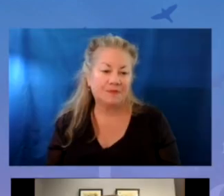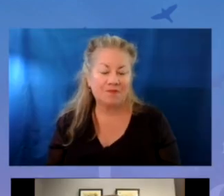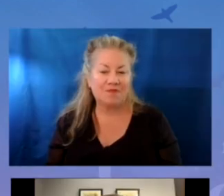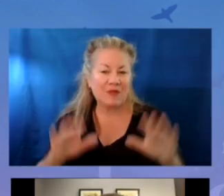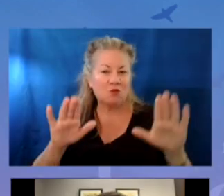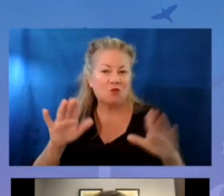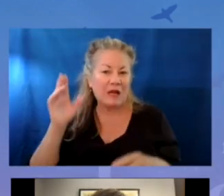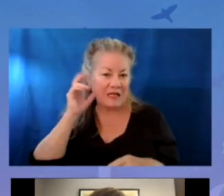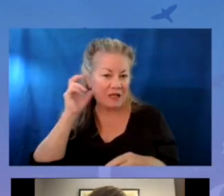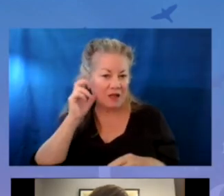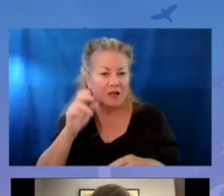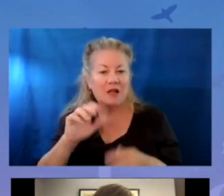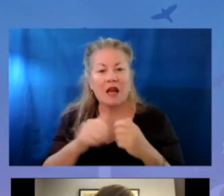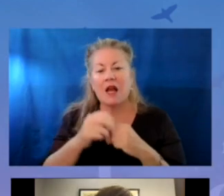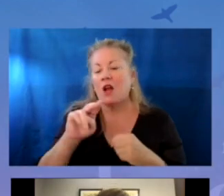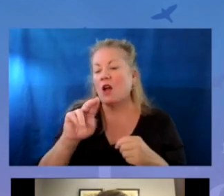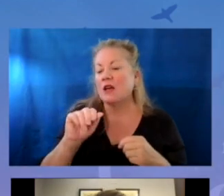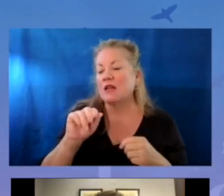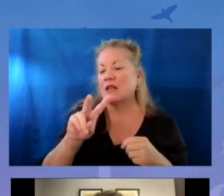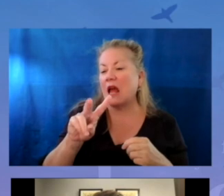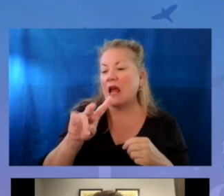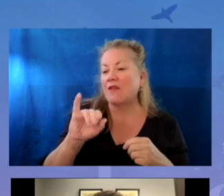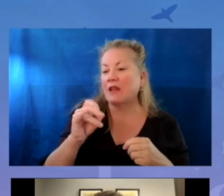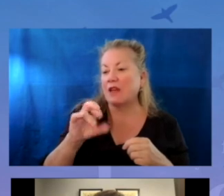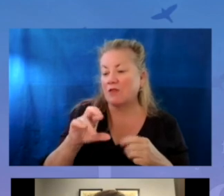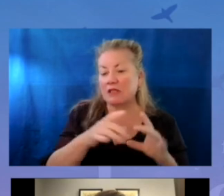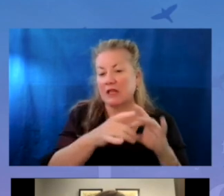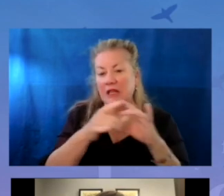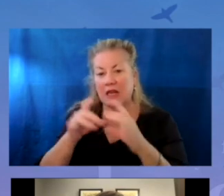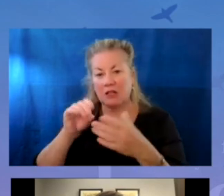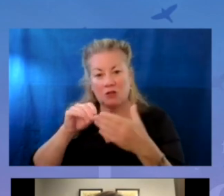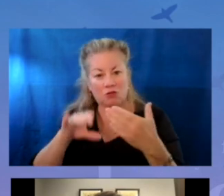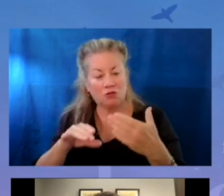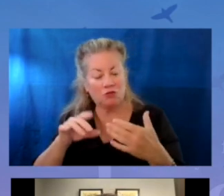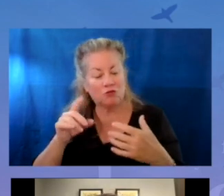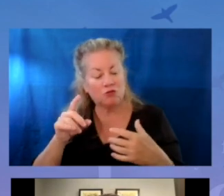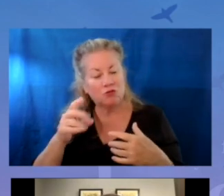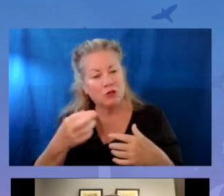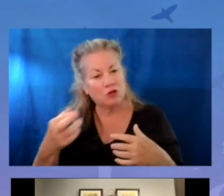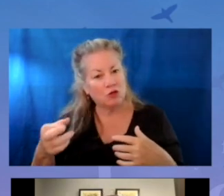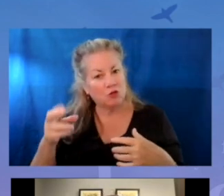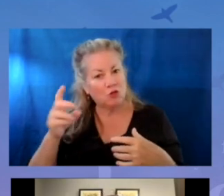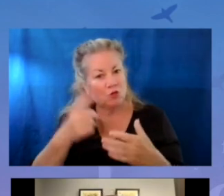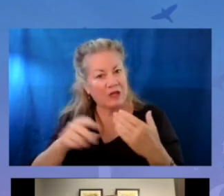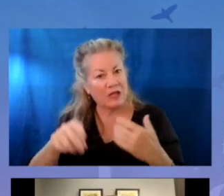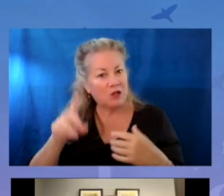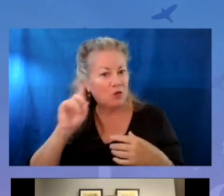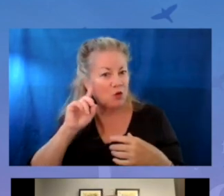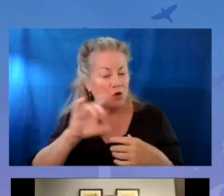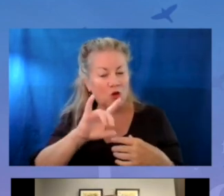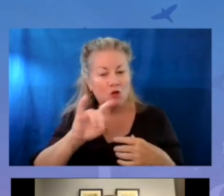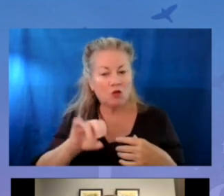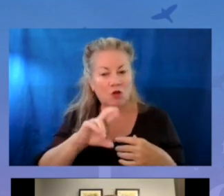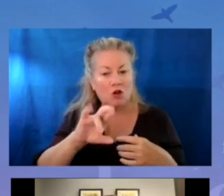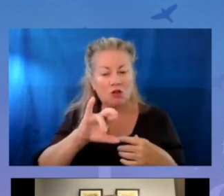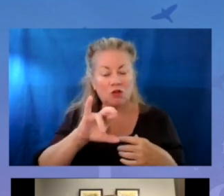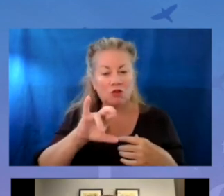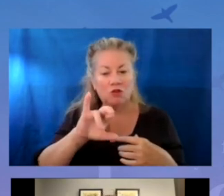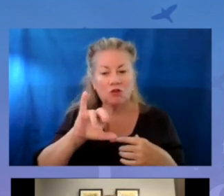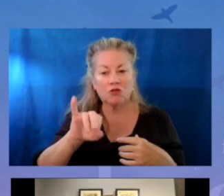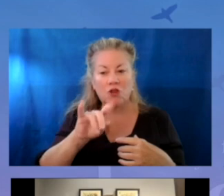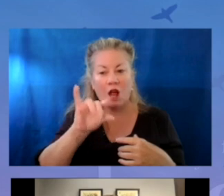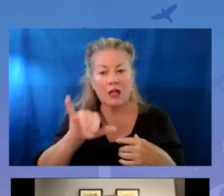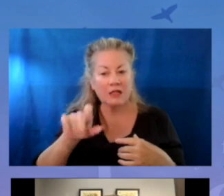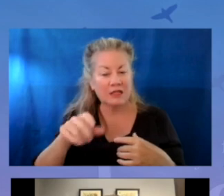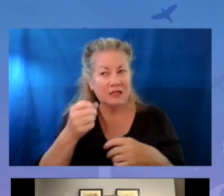It's great to hear how Navigator is connecting students to the resources they need, which you heard Dr. Jolly mention